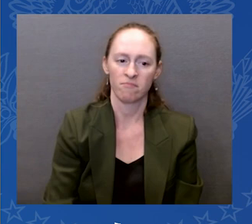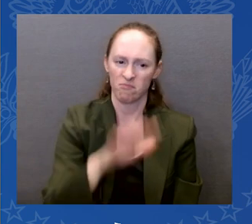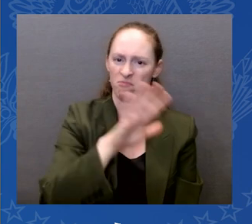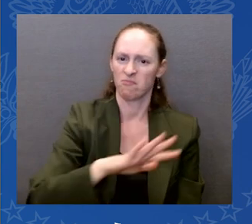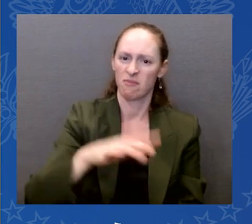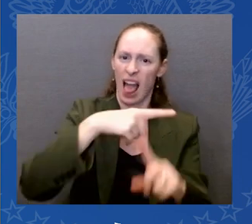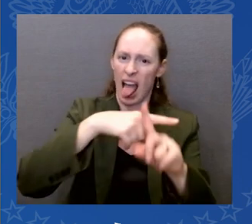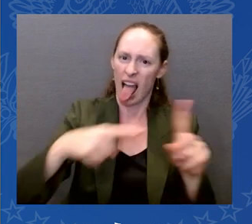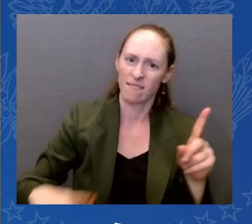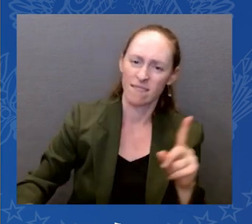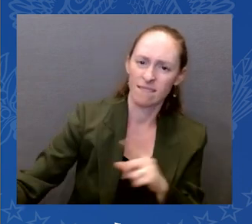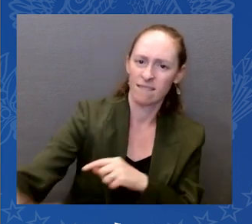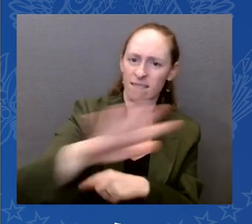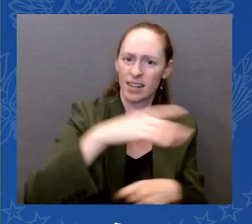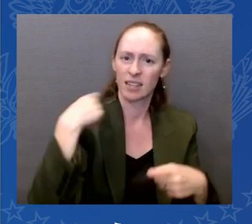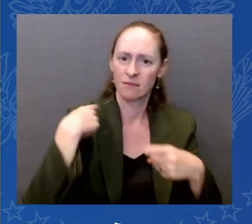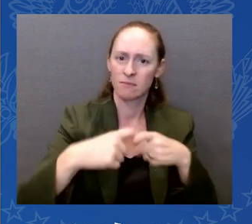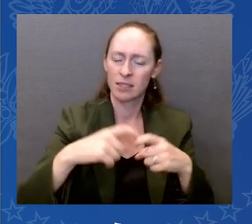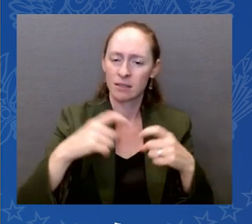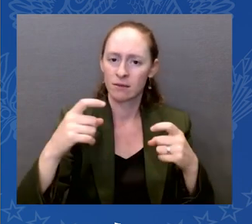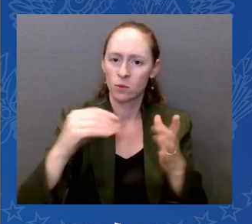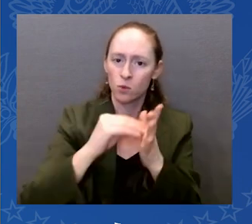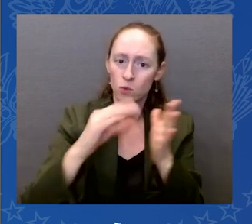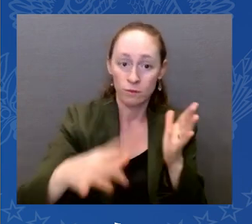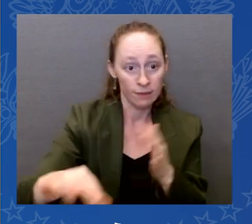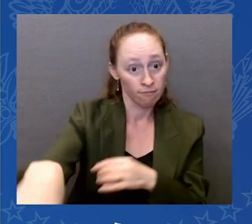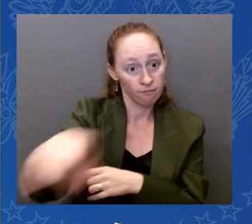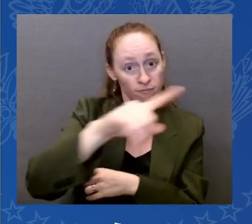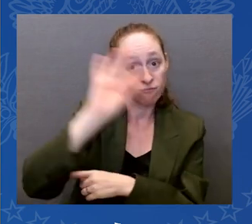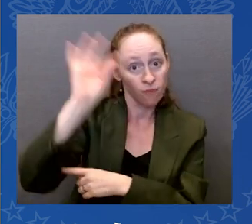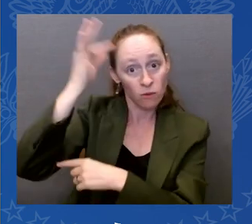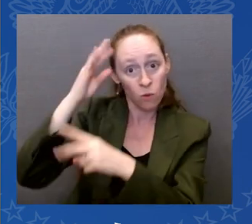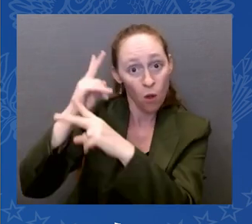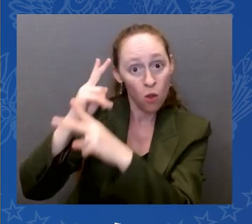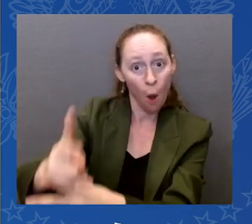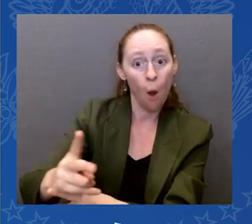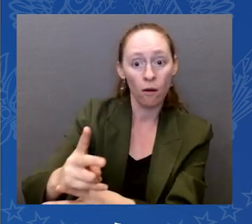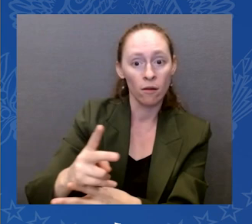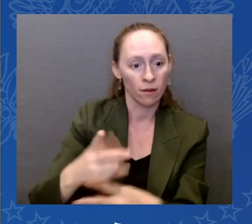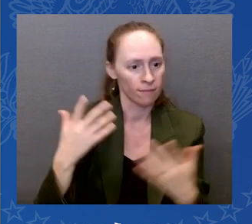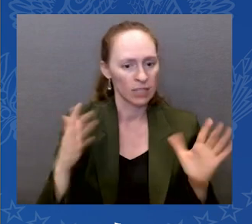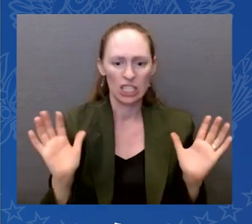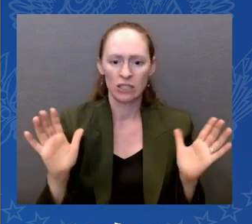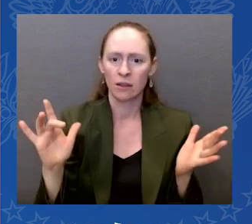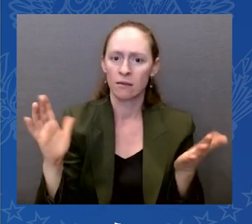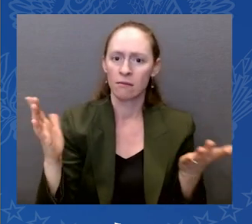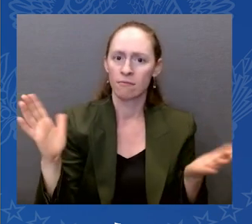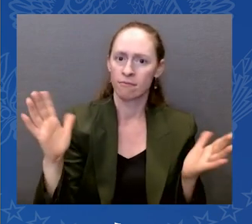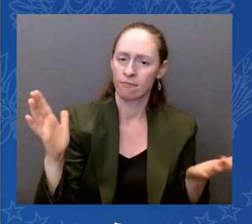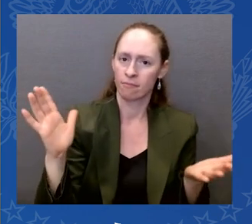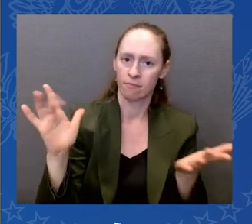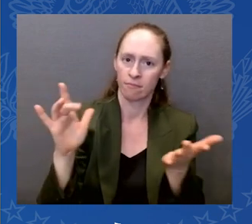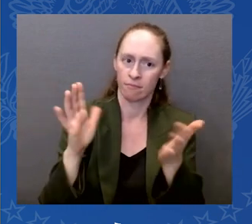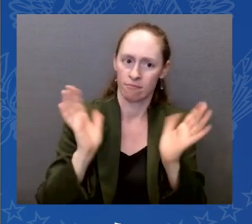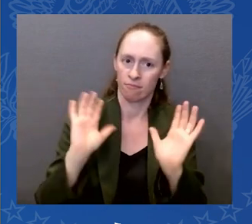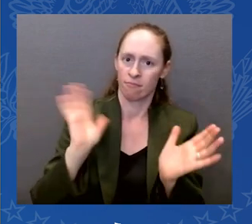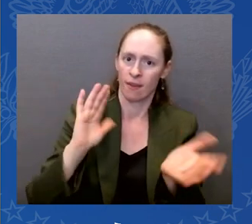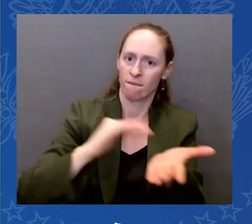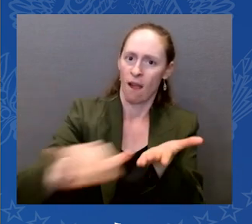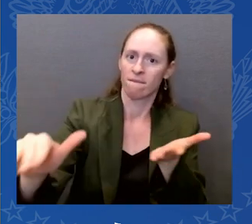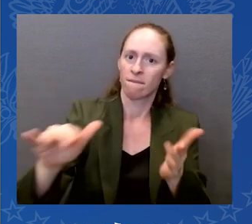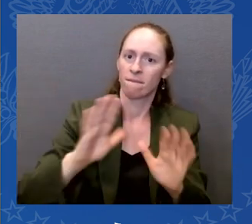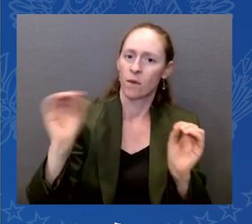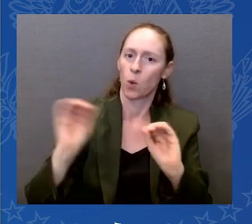It's a game-changer. It gives people a chance. And I'm proud that the Obama-Biden administration stood up for